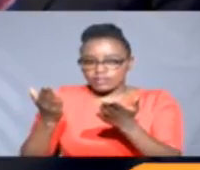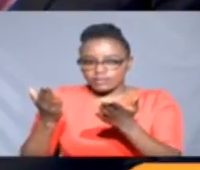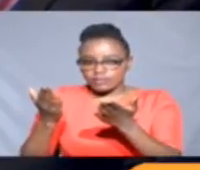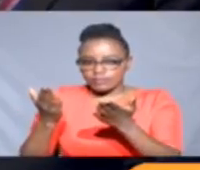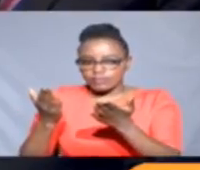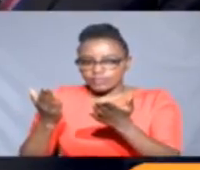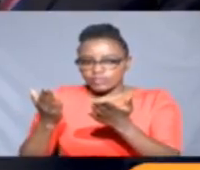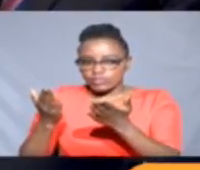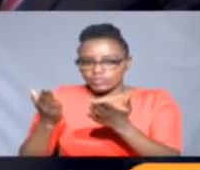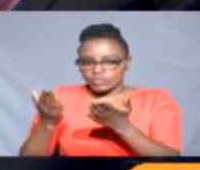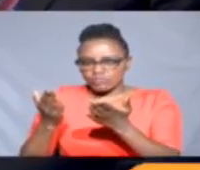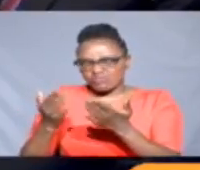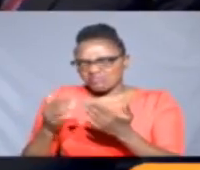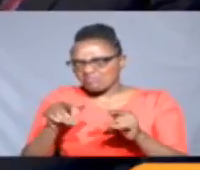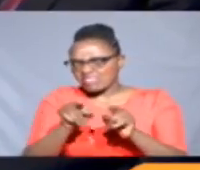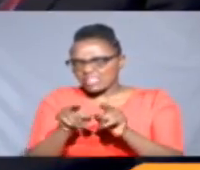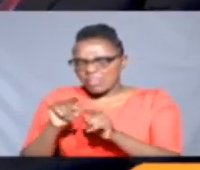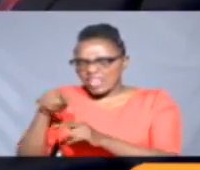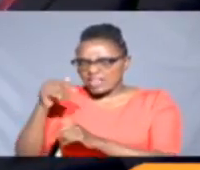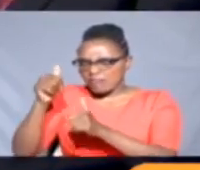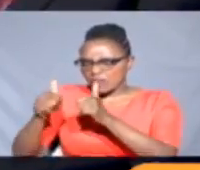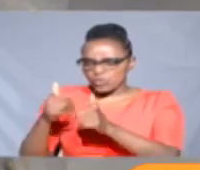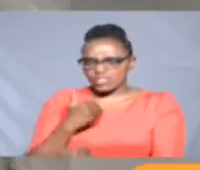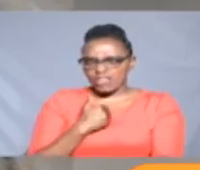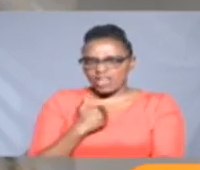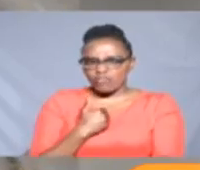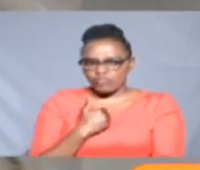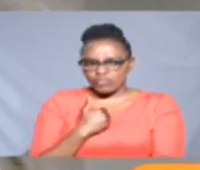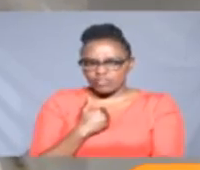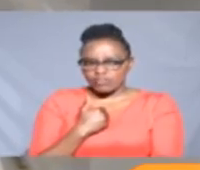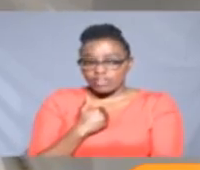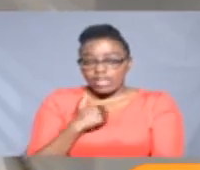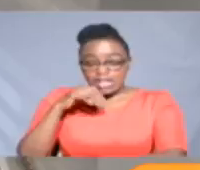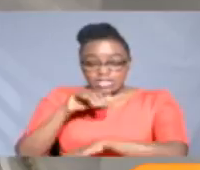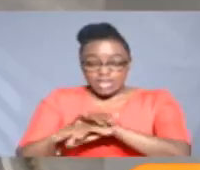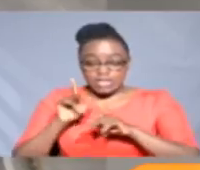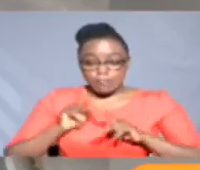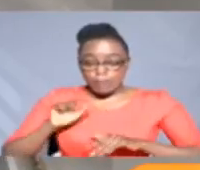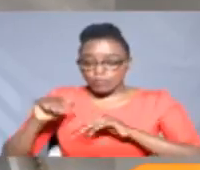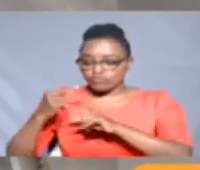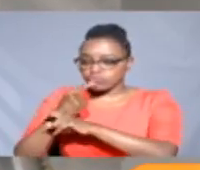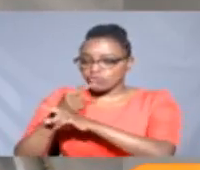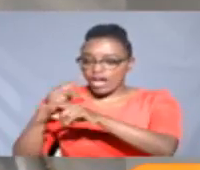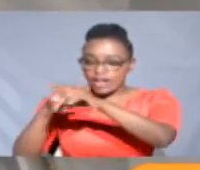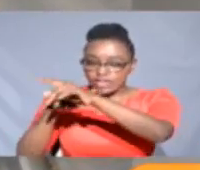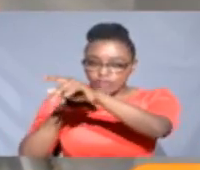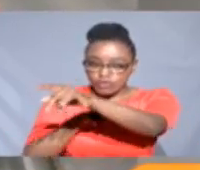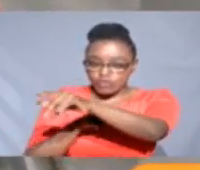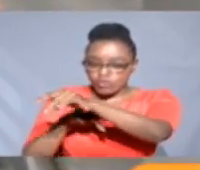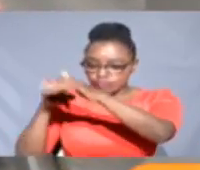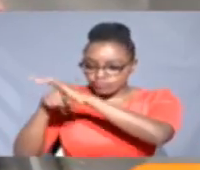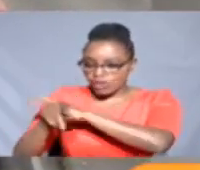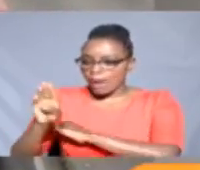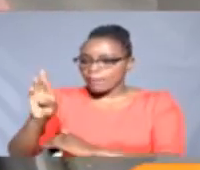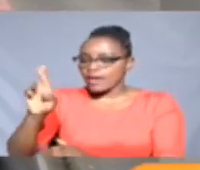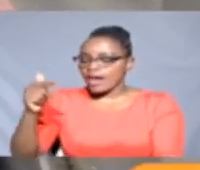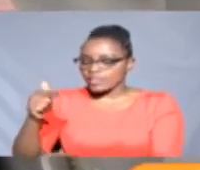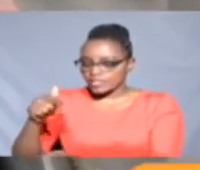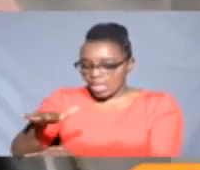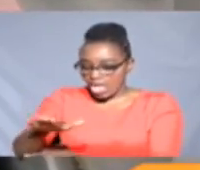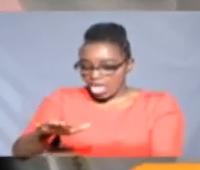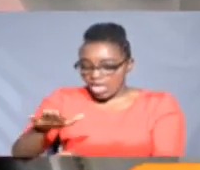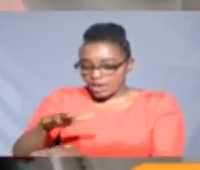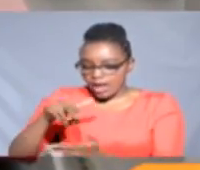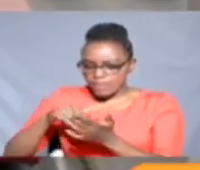to take the ridership, the kind of demand we have. And we will be getting people over the bridges onto the BRT corridor.